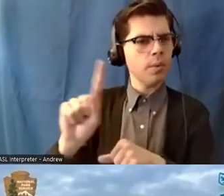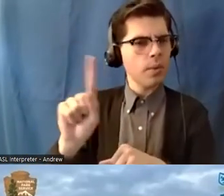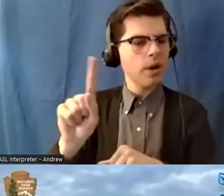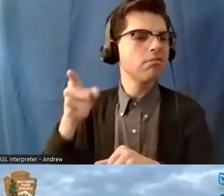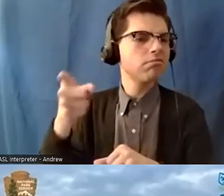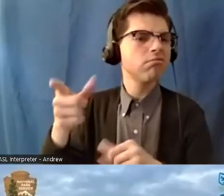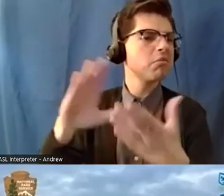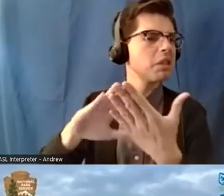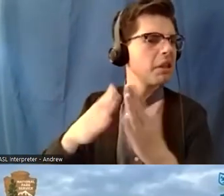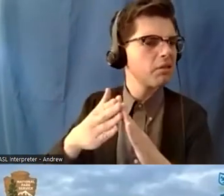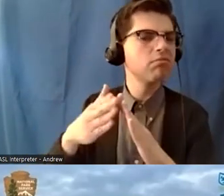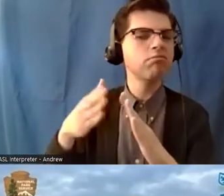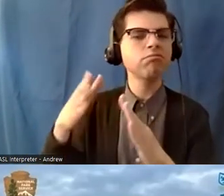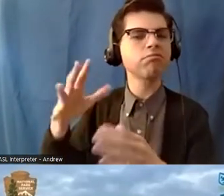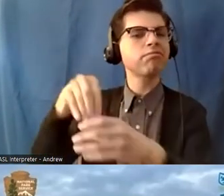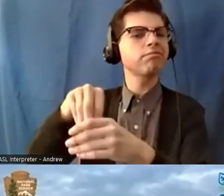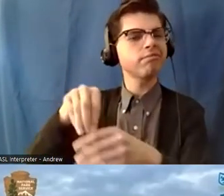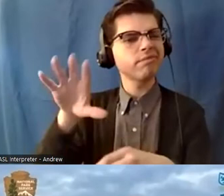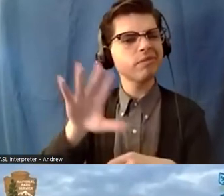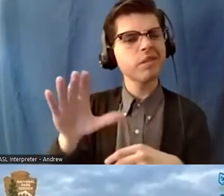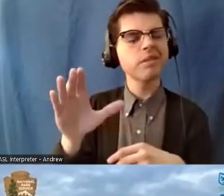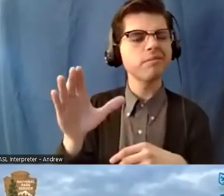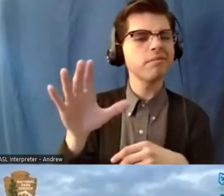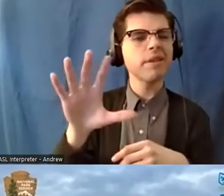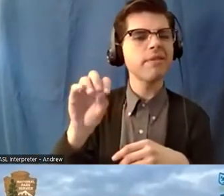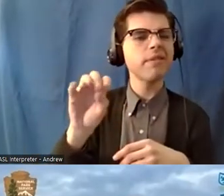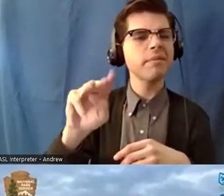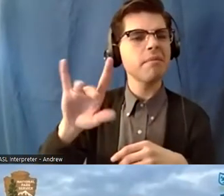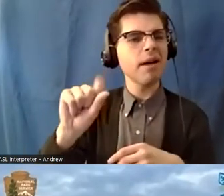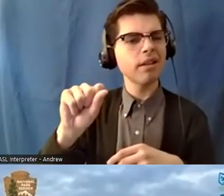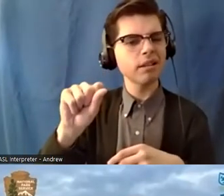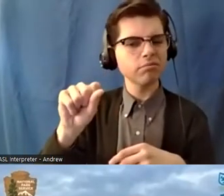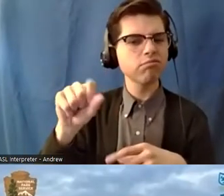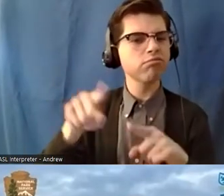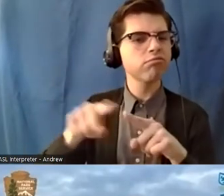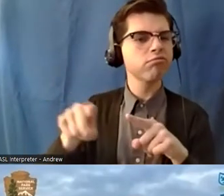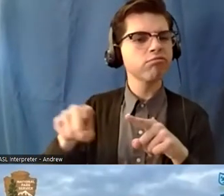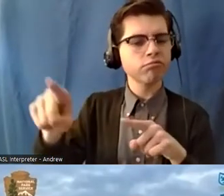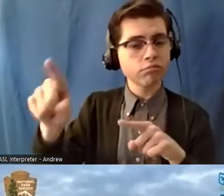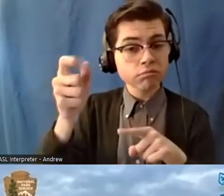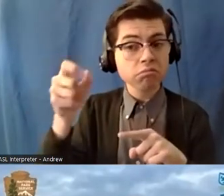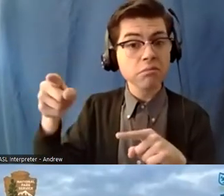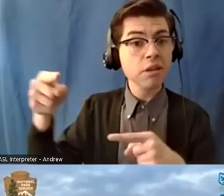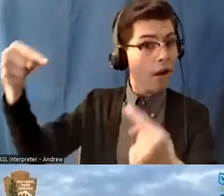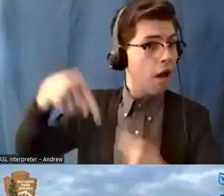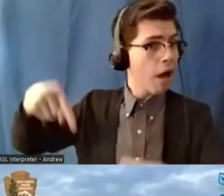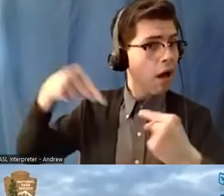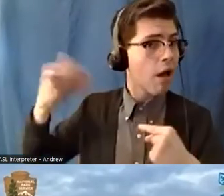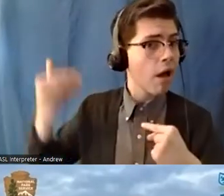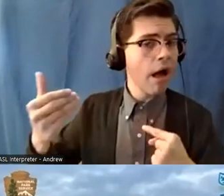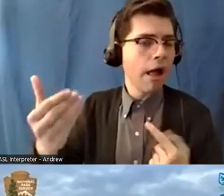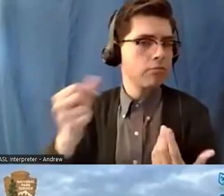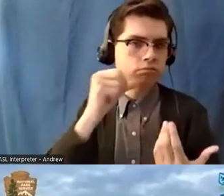15 minutes away 50 miles away and he didn't come out here all that often so the hands